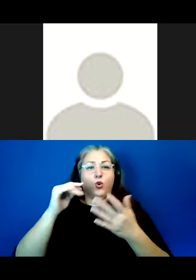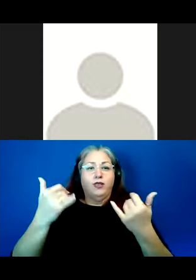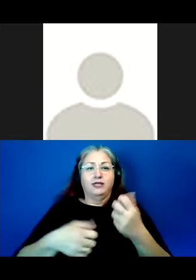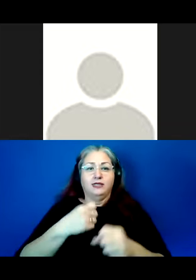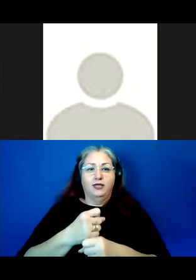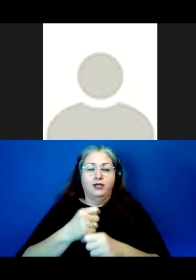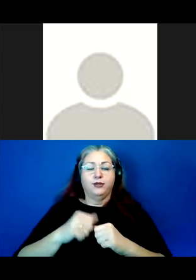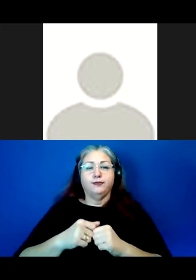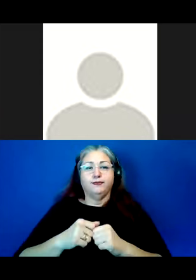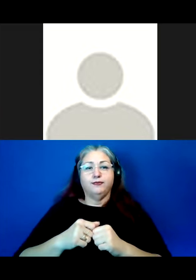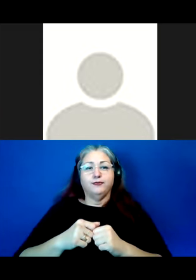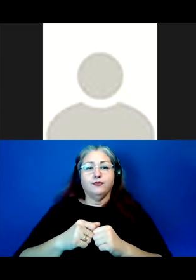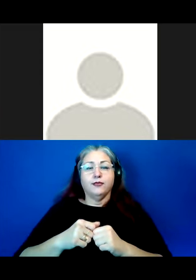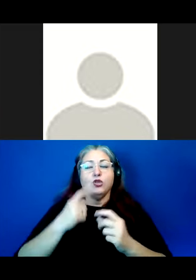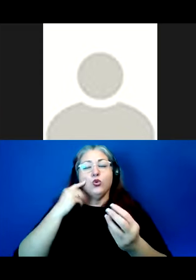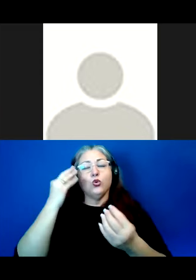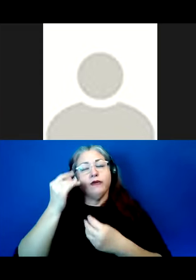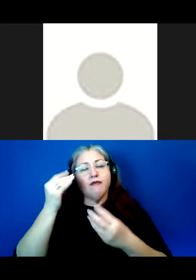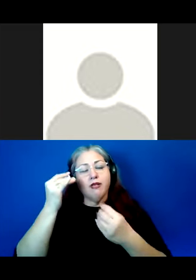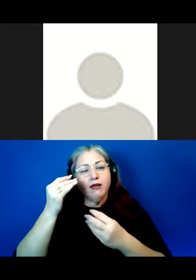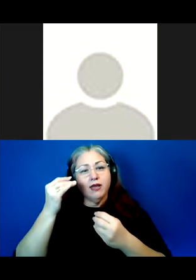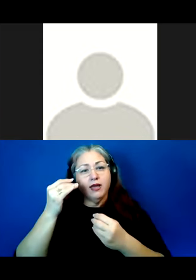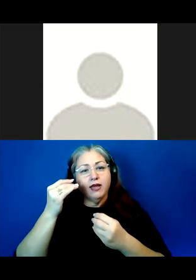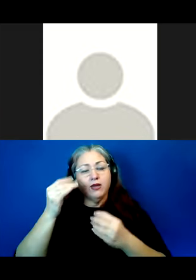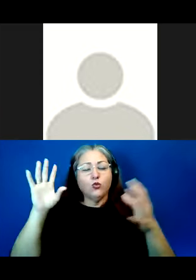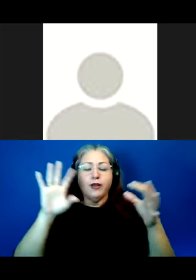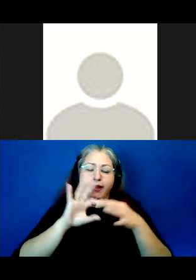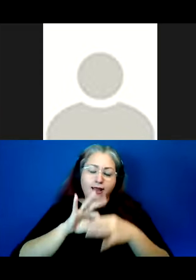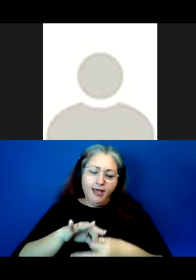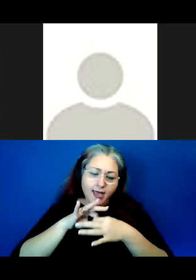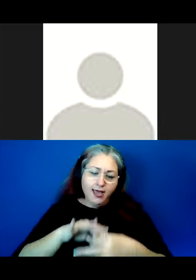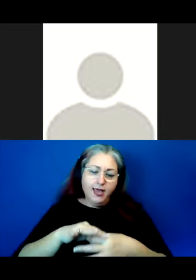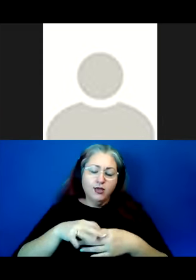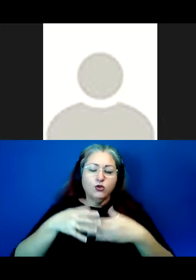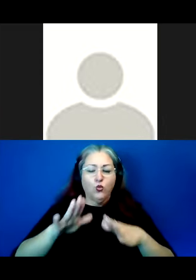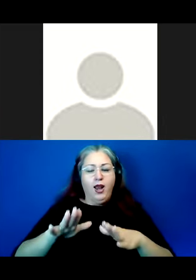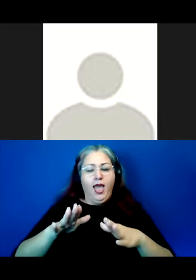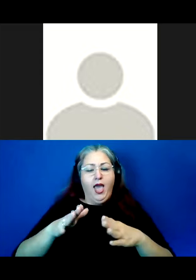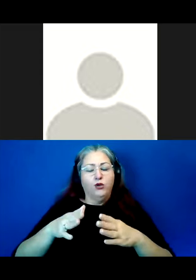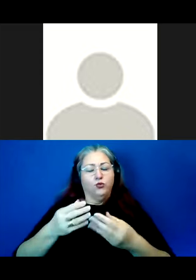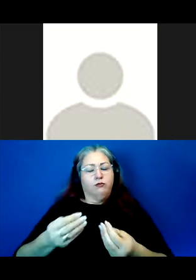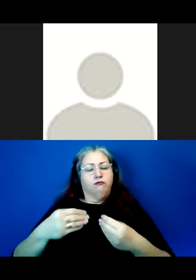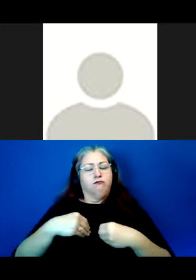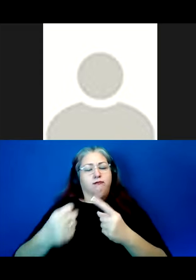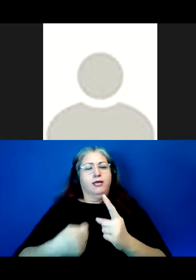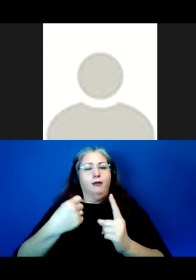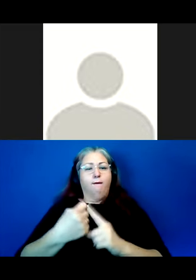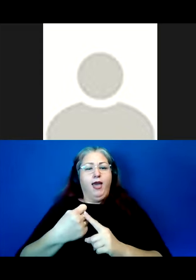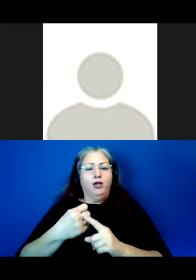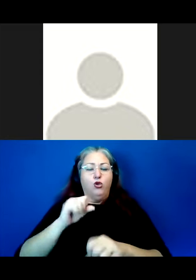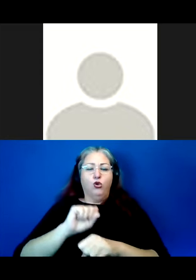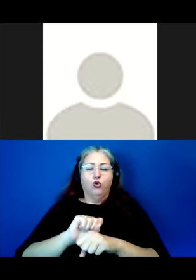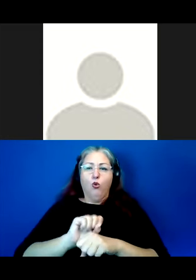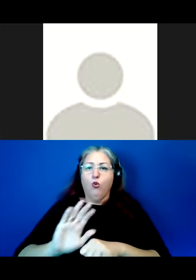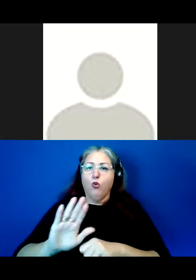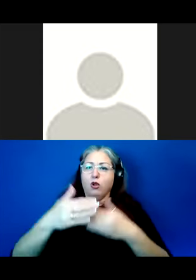conference, to reflect on it, connect to it, and allow it to make a meaningful impact on our work going forward.